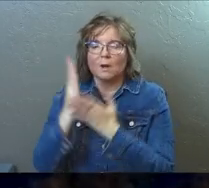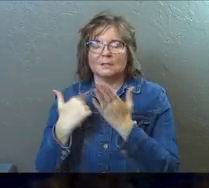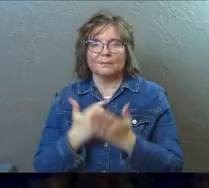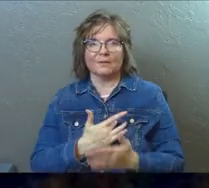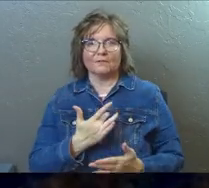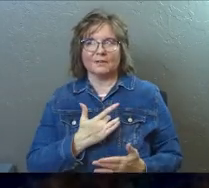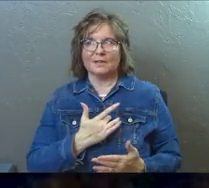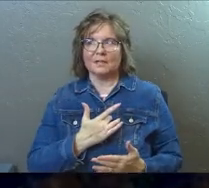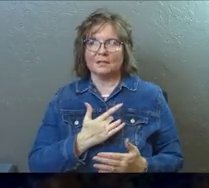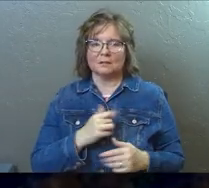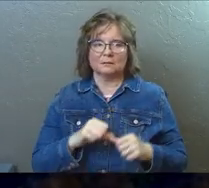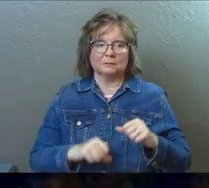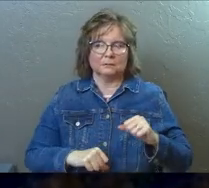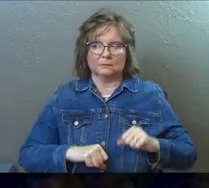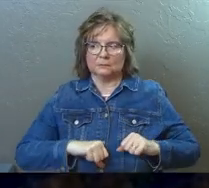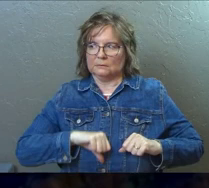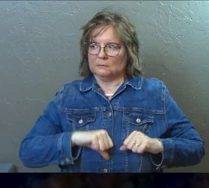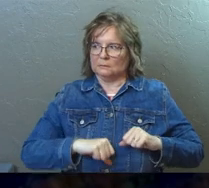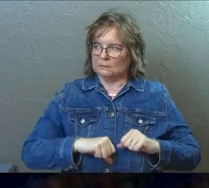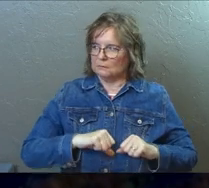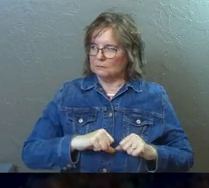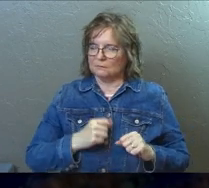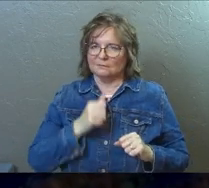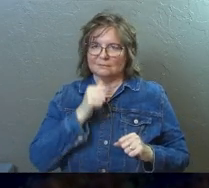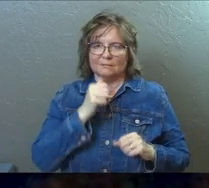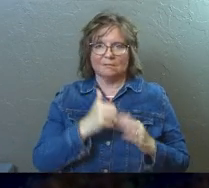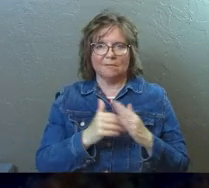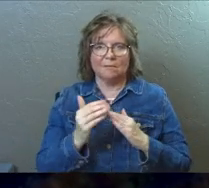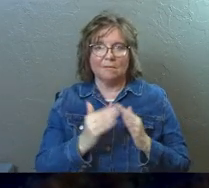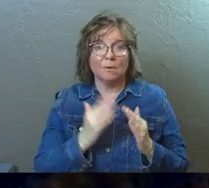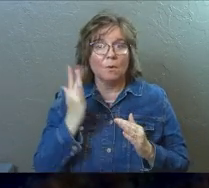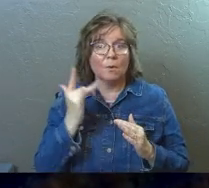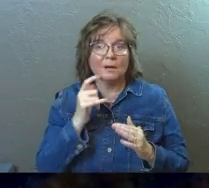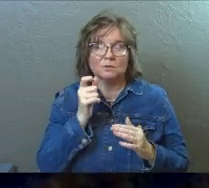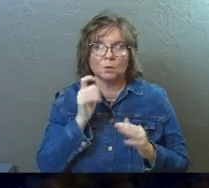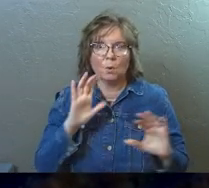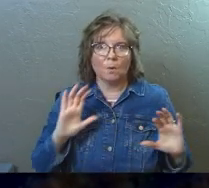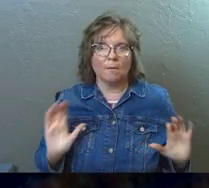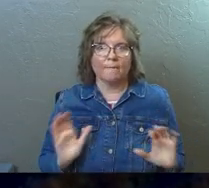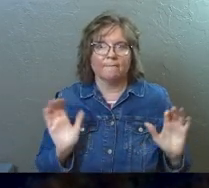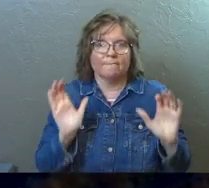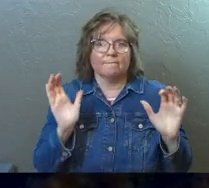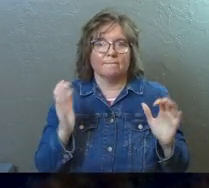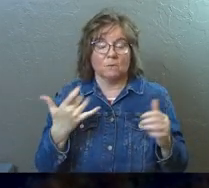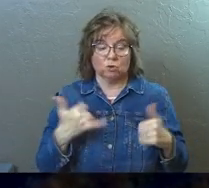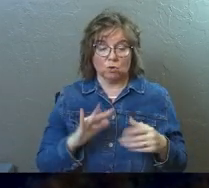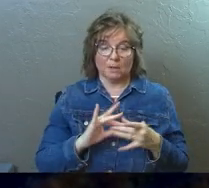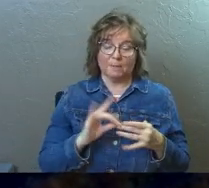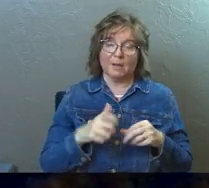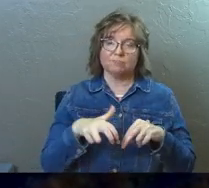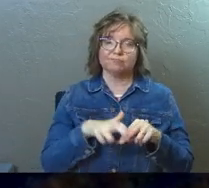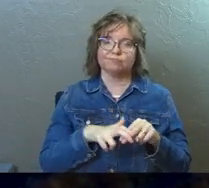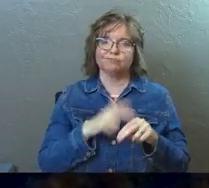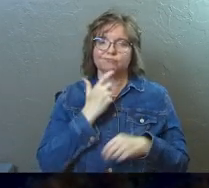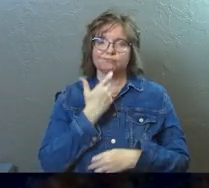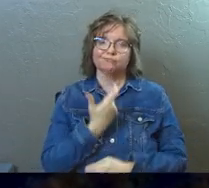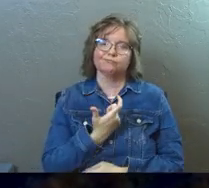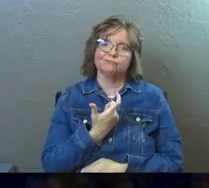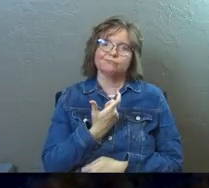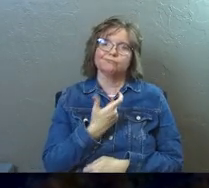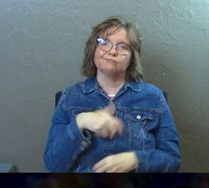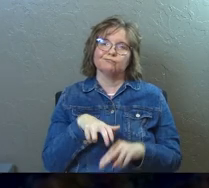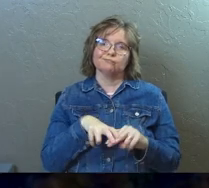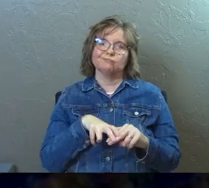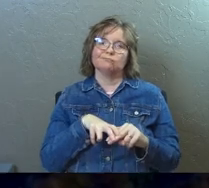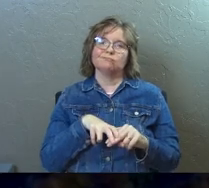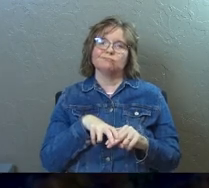some of us feel kind of uncomfortable during the singing, it's because it's so active, during the message, a lot of times we're sitting in a